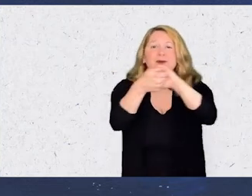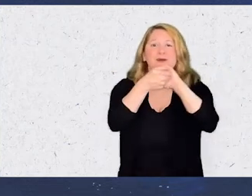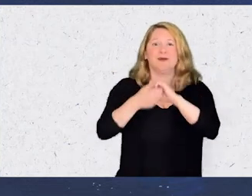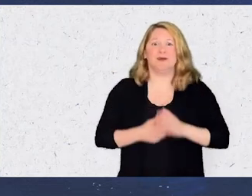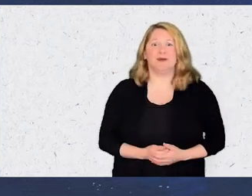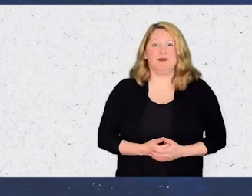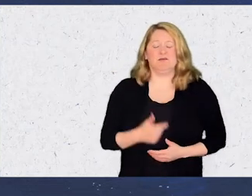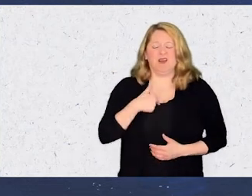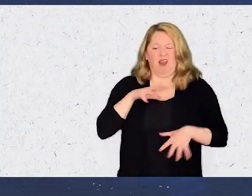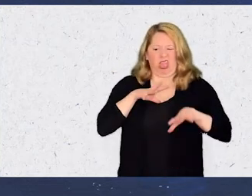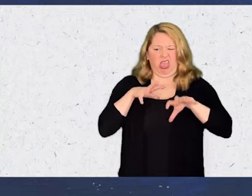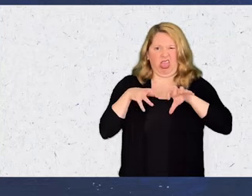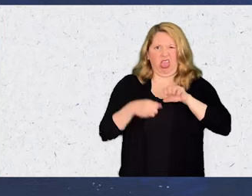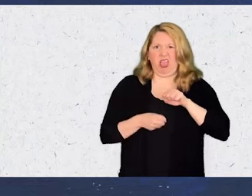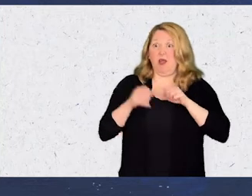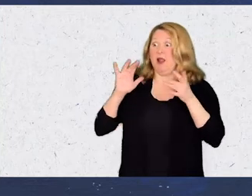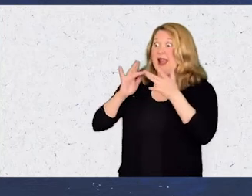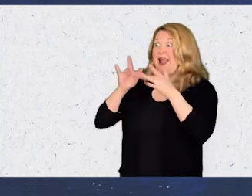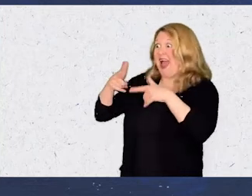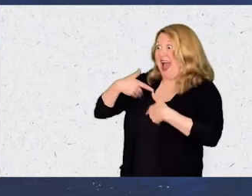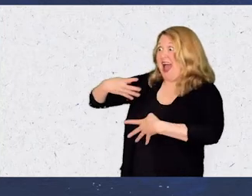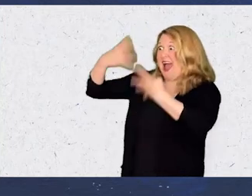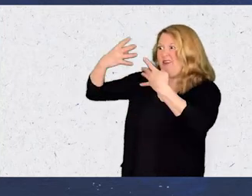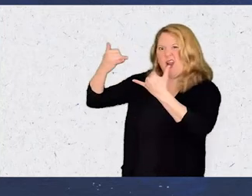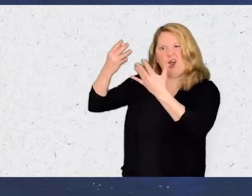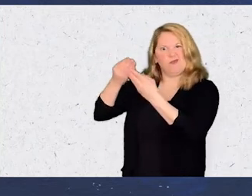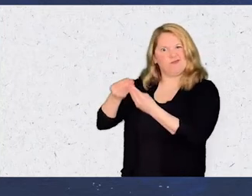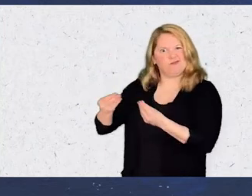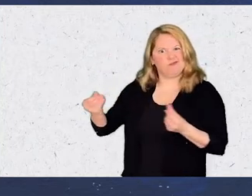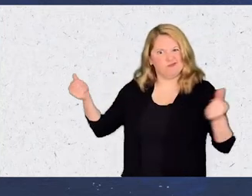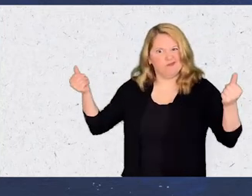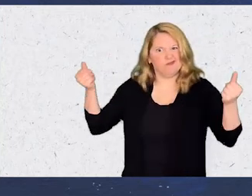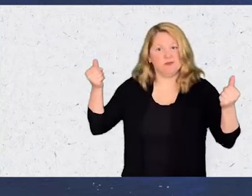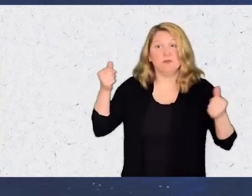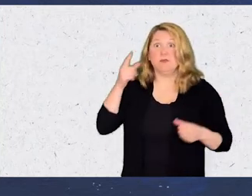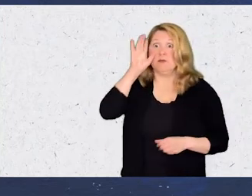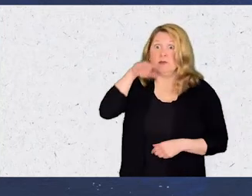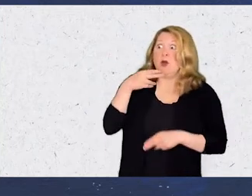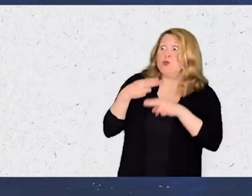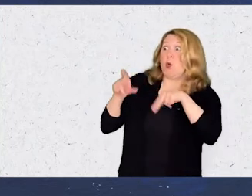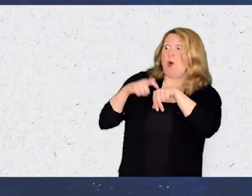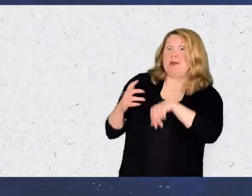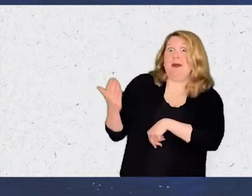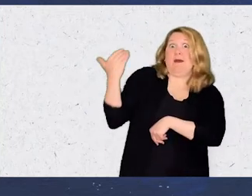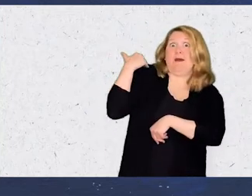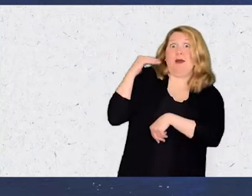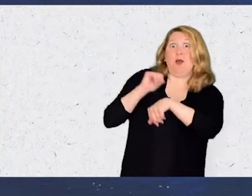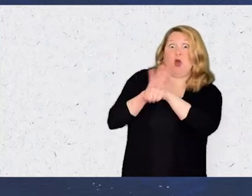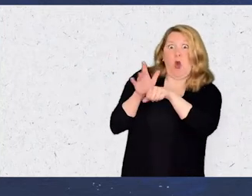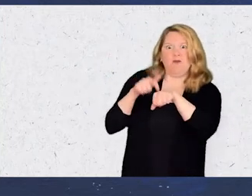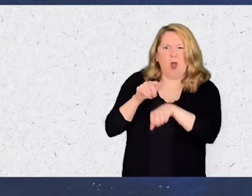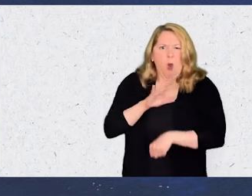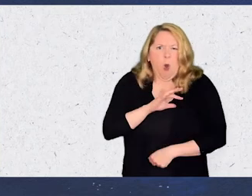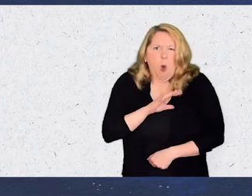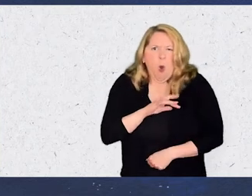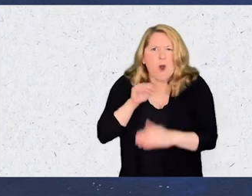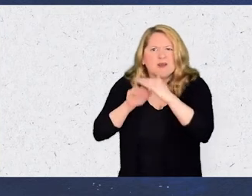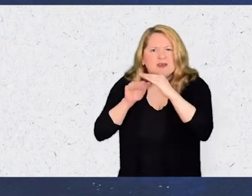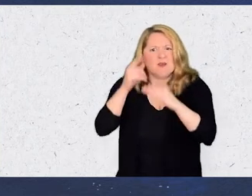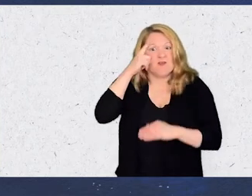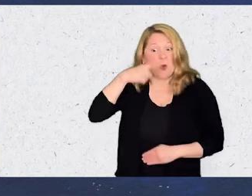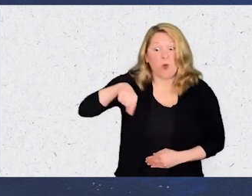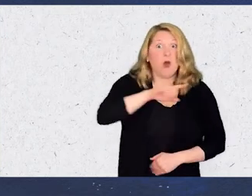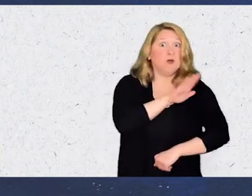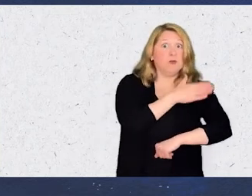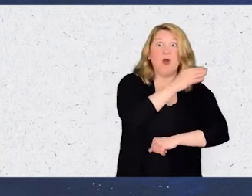I mourn the lack of online residencies, performance opportunities, and social connections That, for a short period, revolutionized